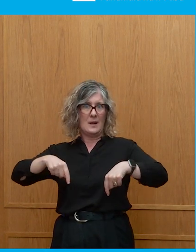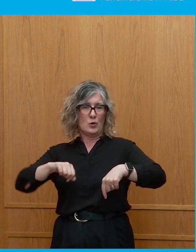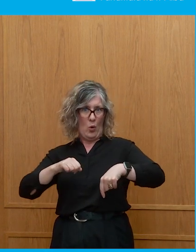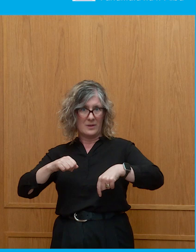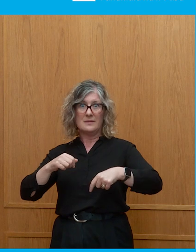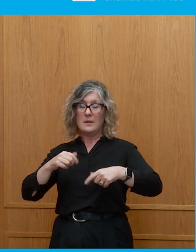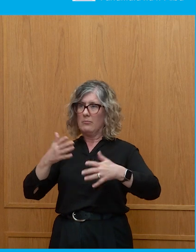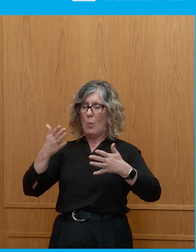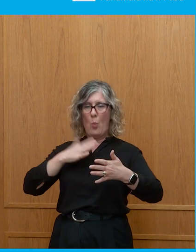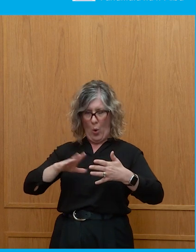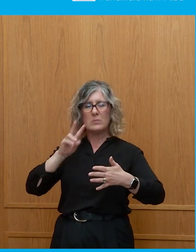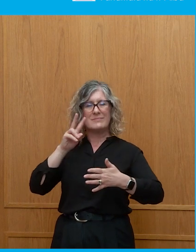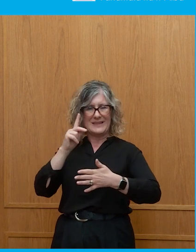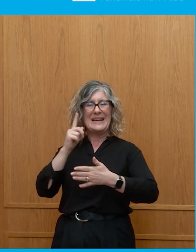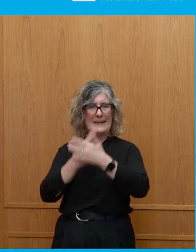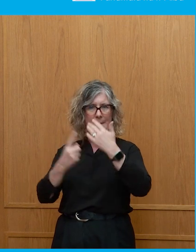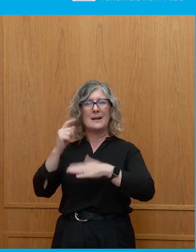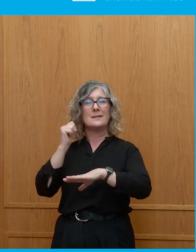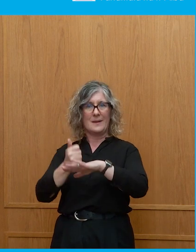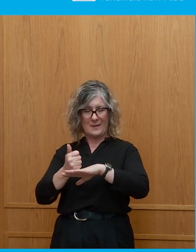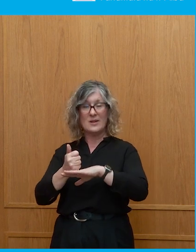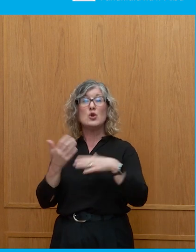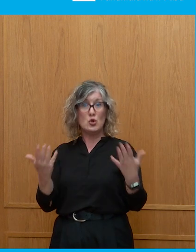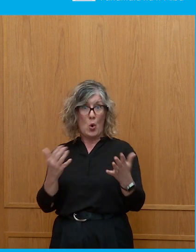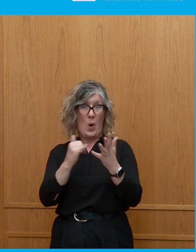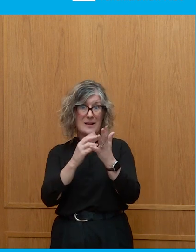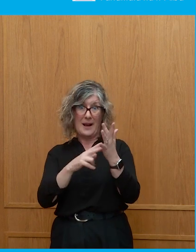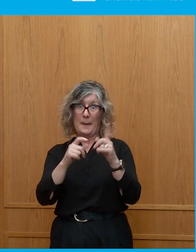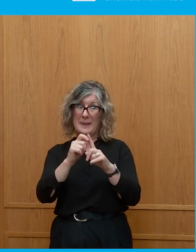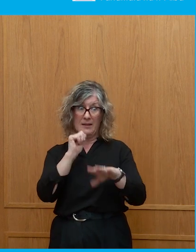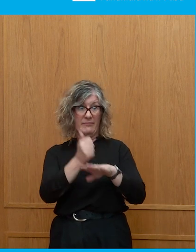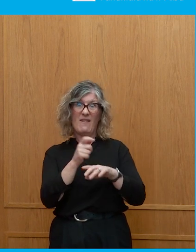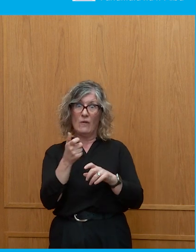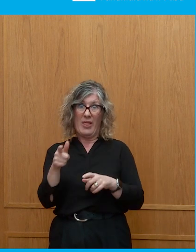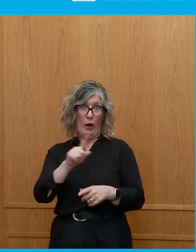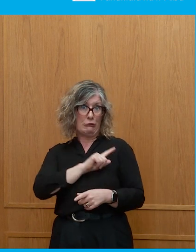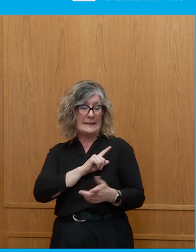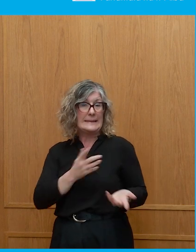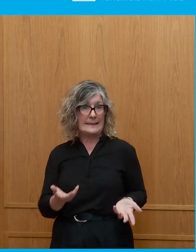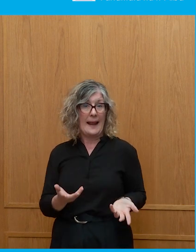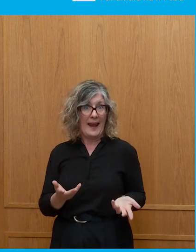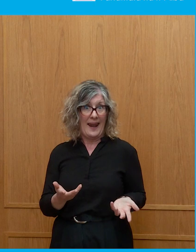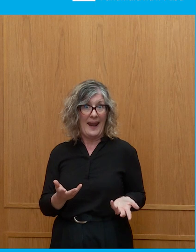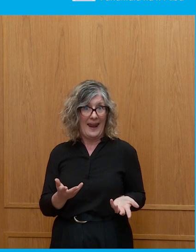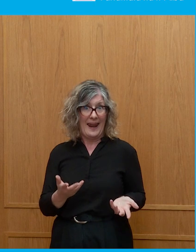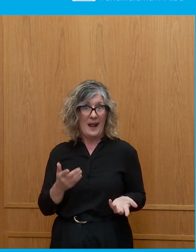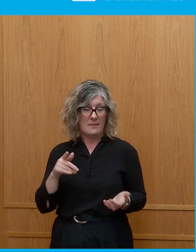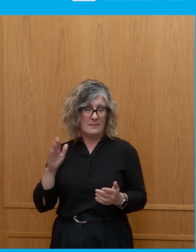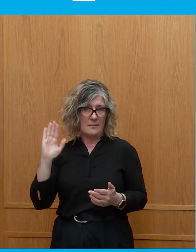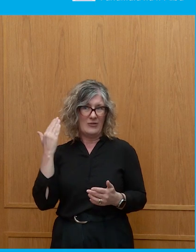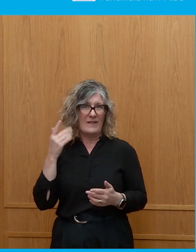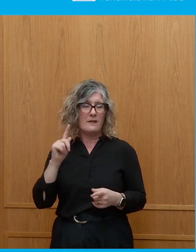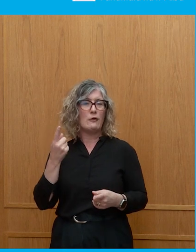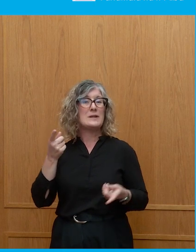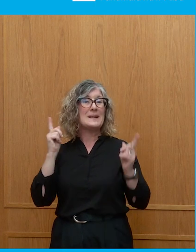up with that, with that sole kind of purpose, by a former first minister, and it's